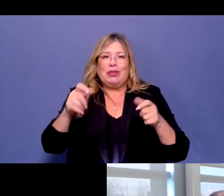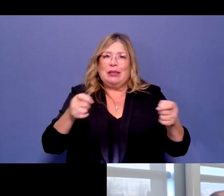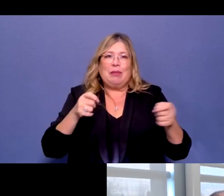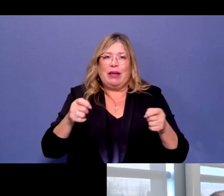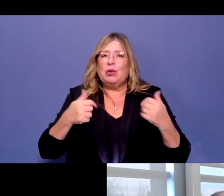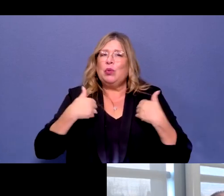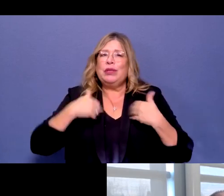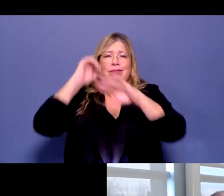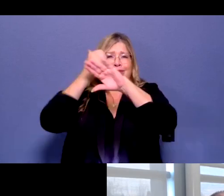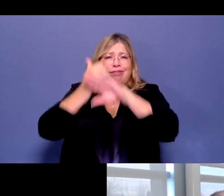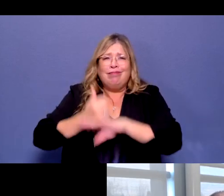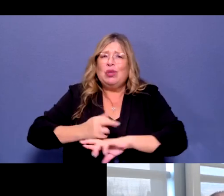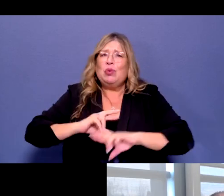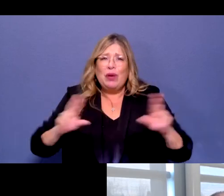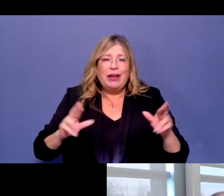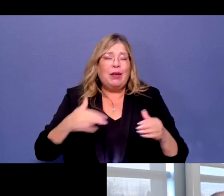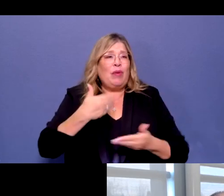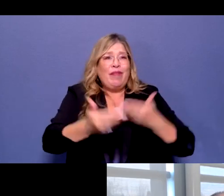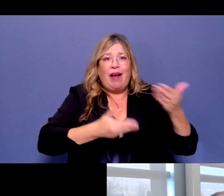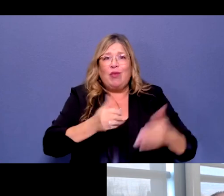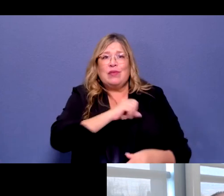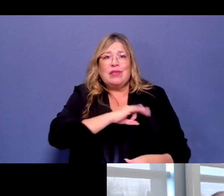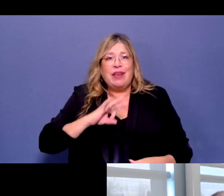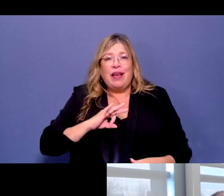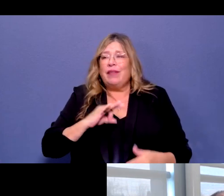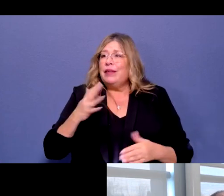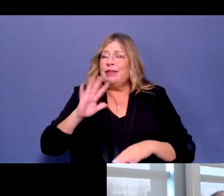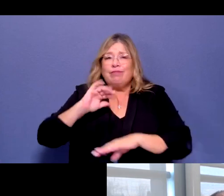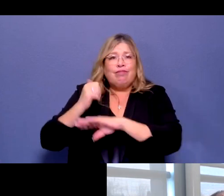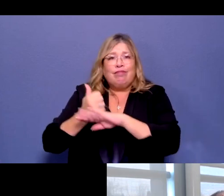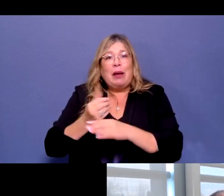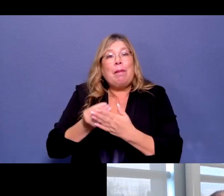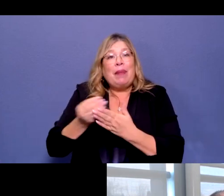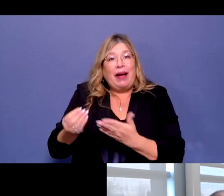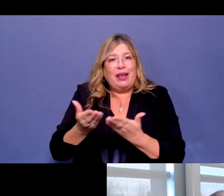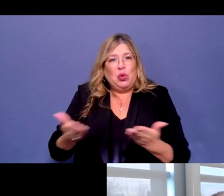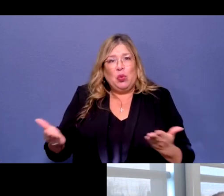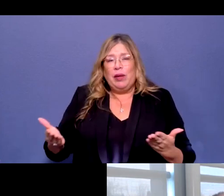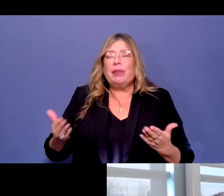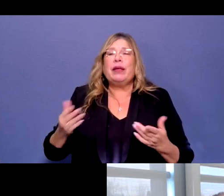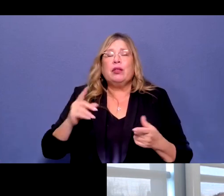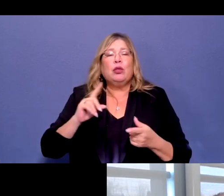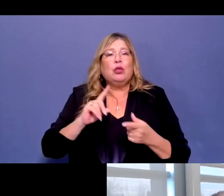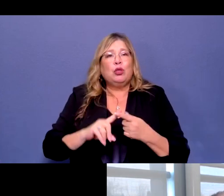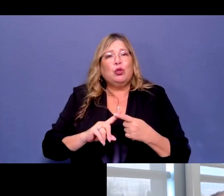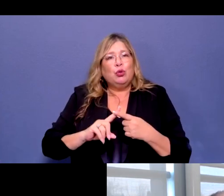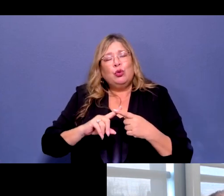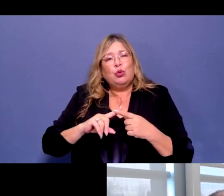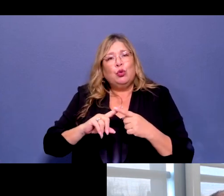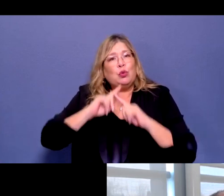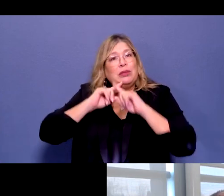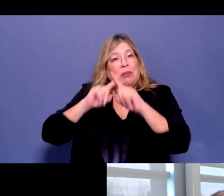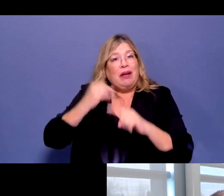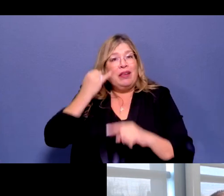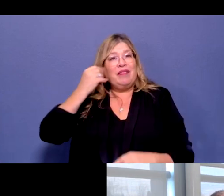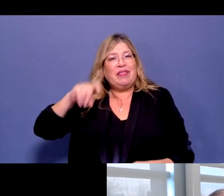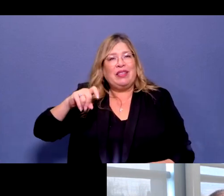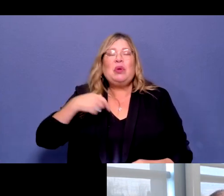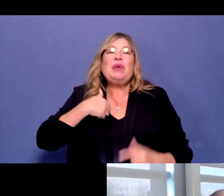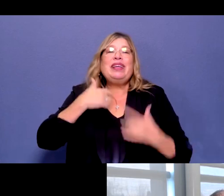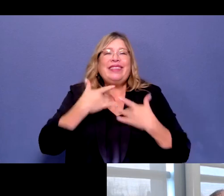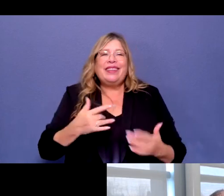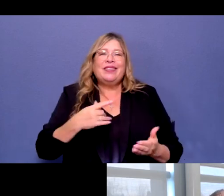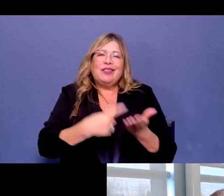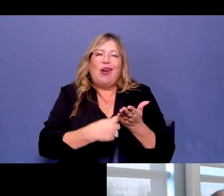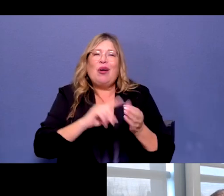of hiring staff, buying equipment, to respond to incidents like that. We often talk about it in the frame of a wildfire, but